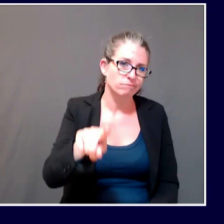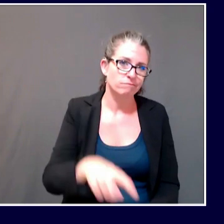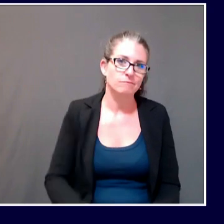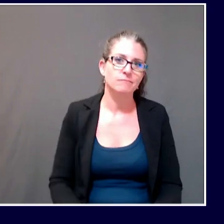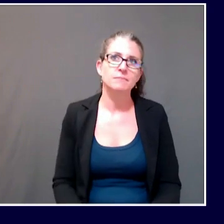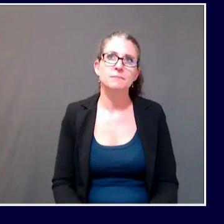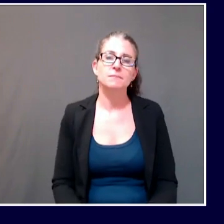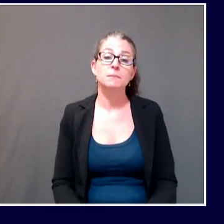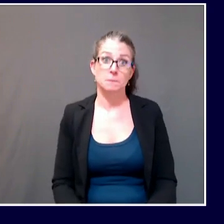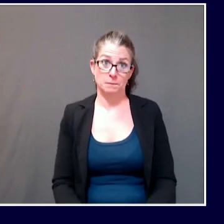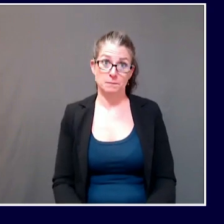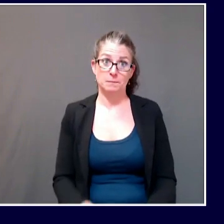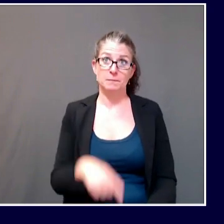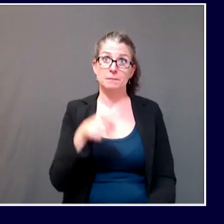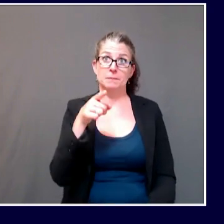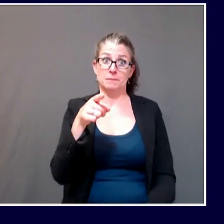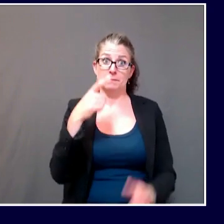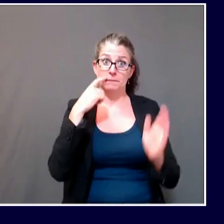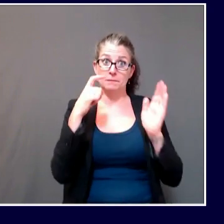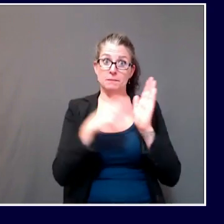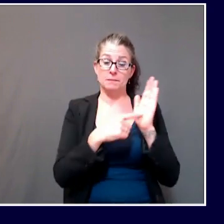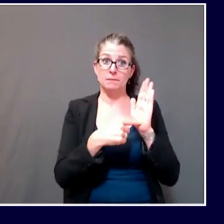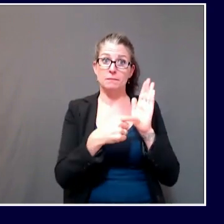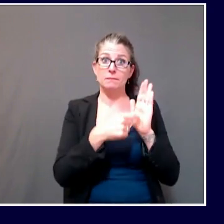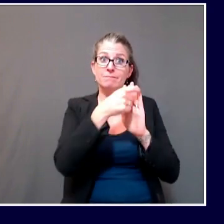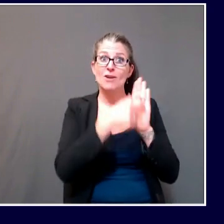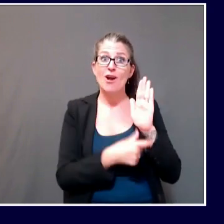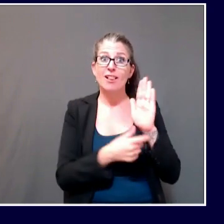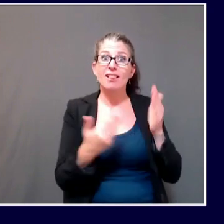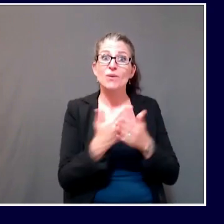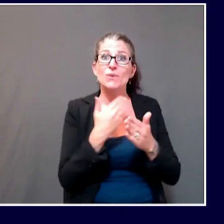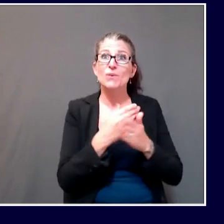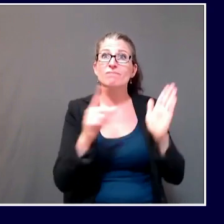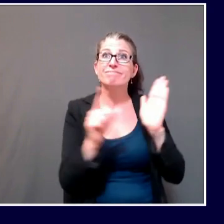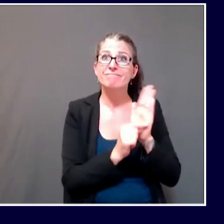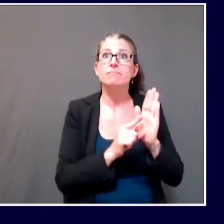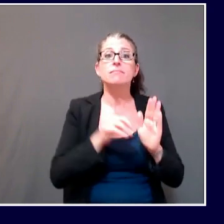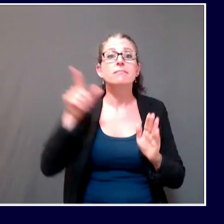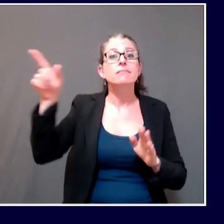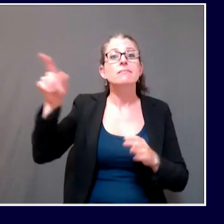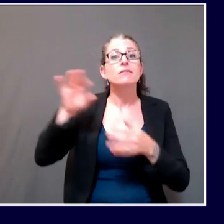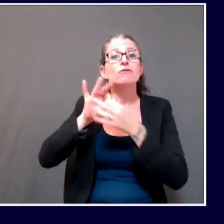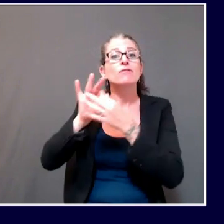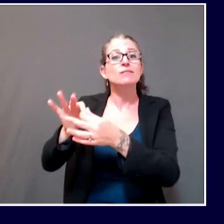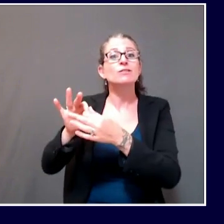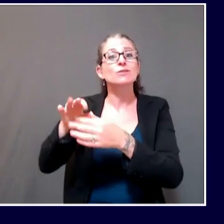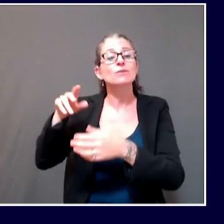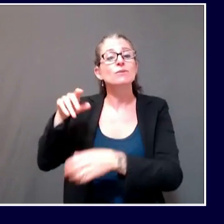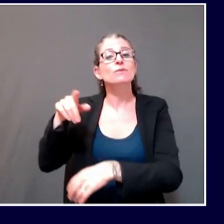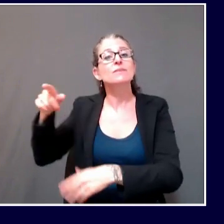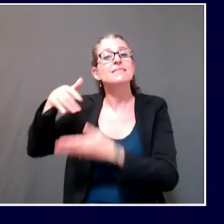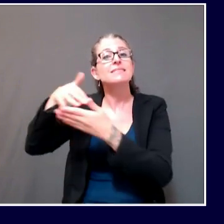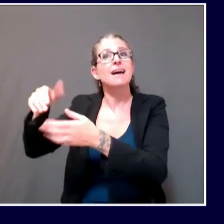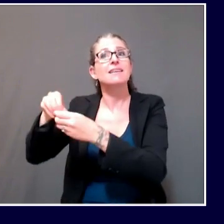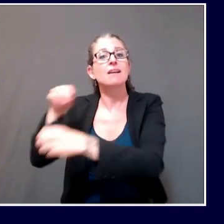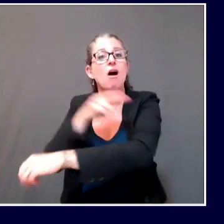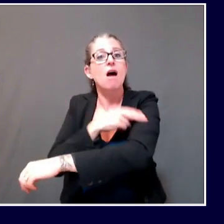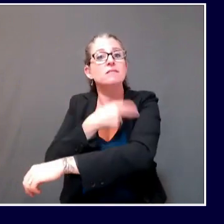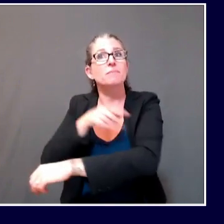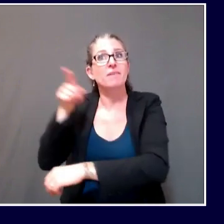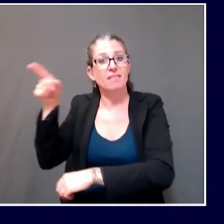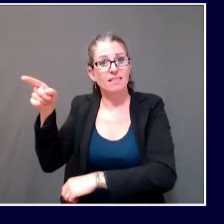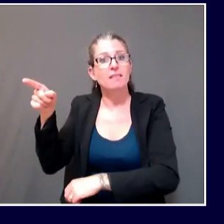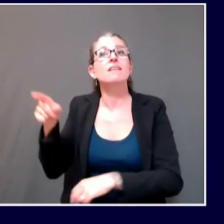released by Mass General Hospital that shows that kids can carry a heavy virus load, especially in their nose and